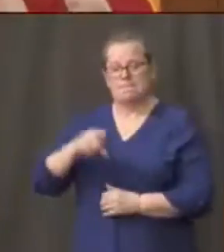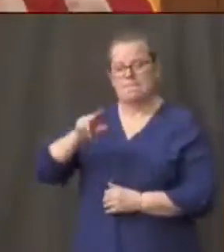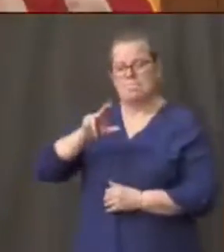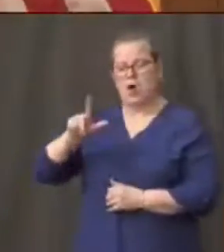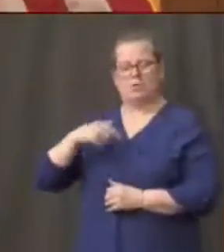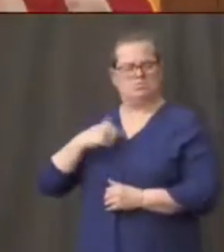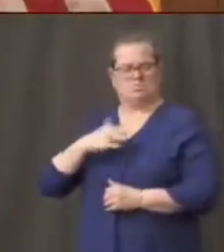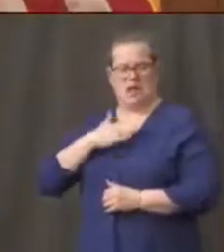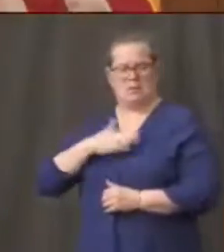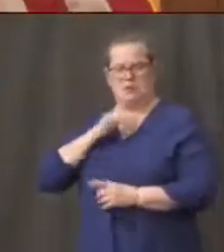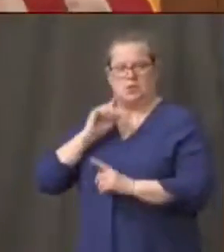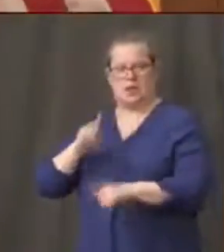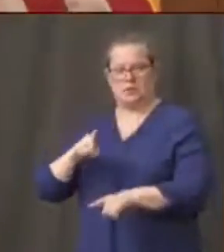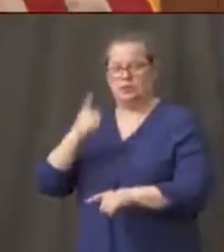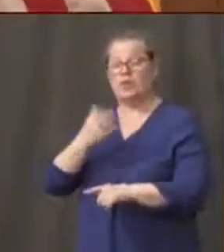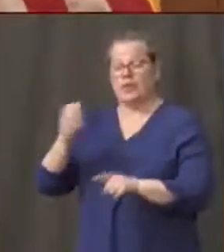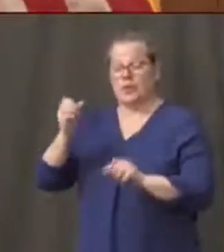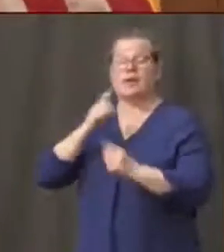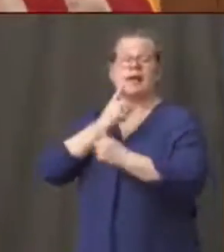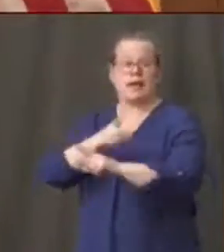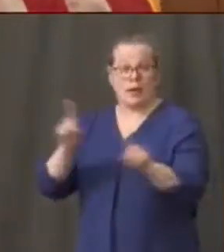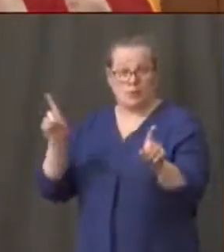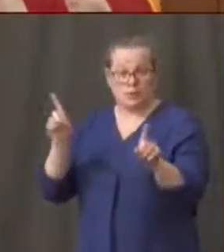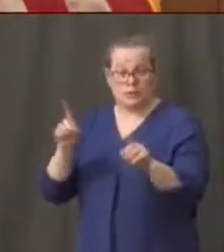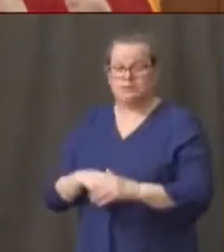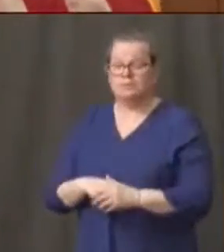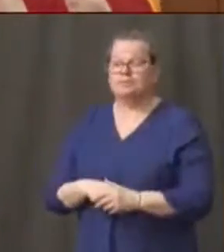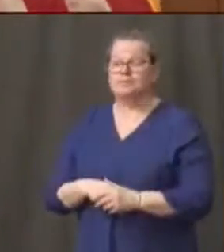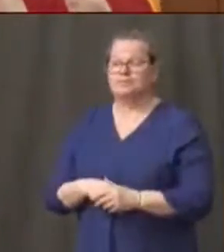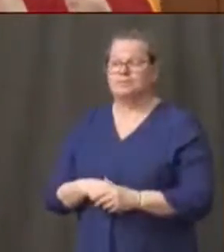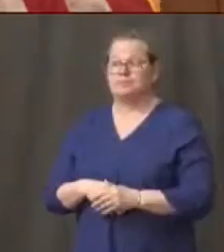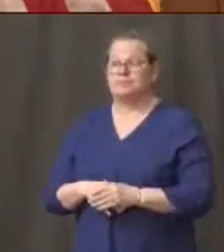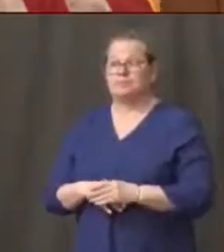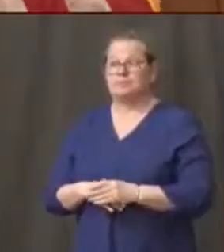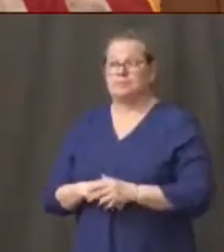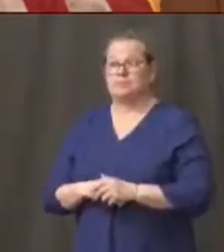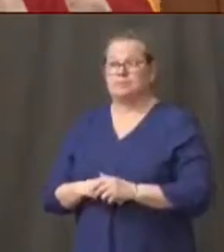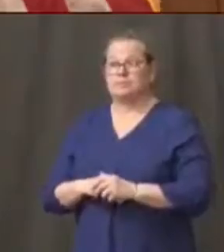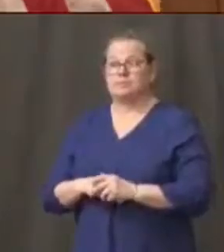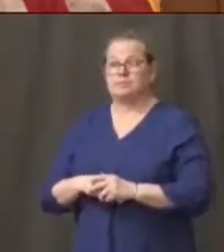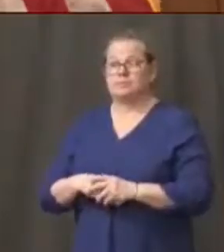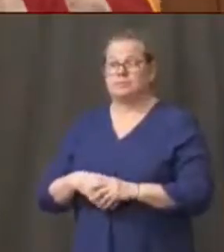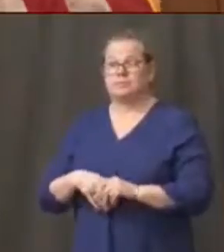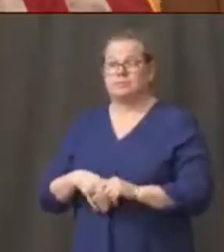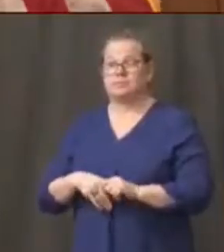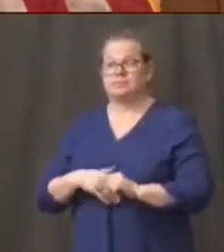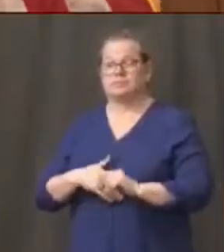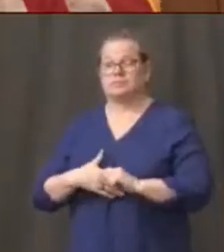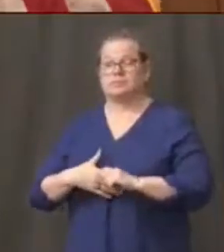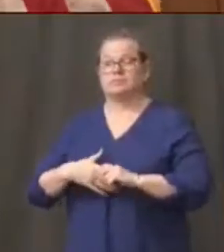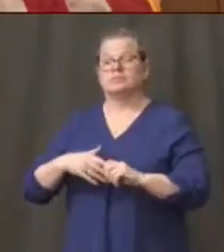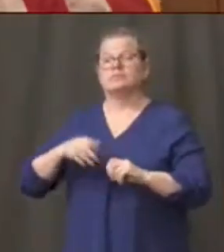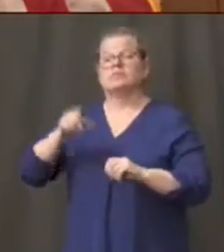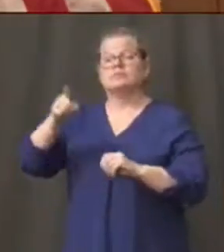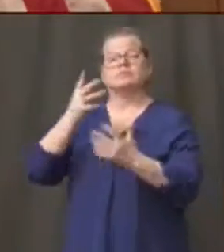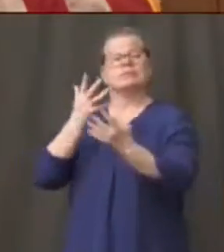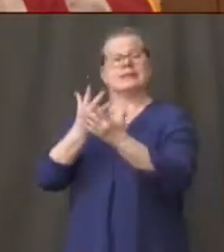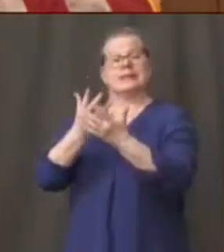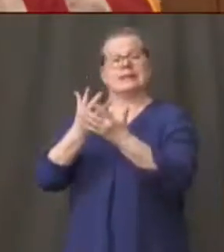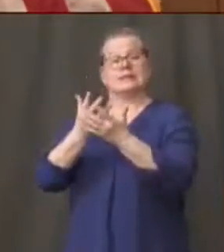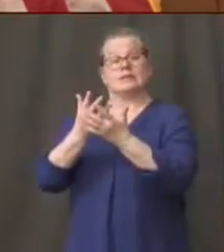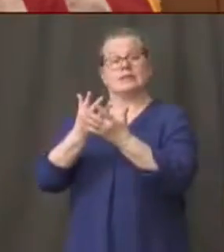one thing that we can announce uh is that there has been 45 dlc inmates that have been